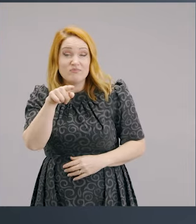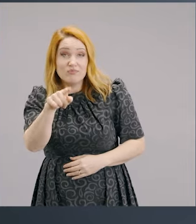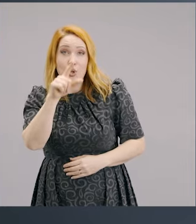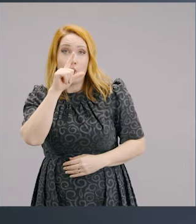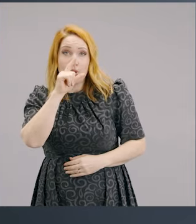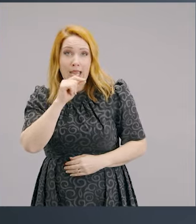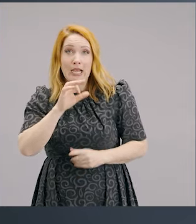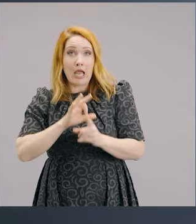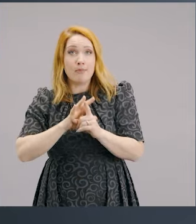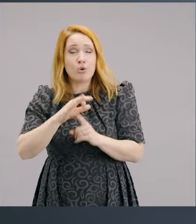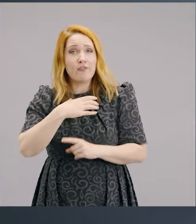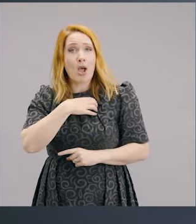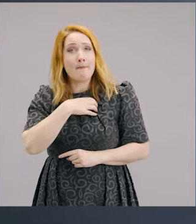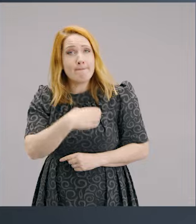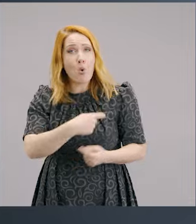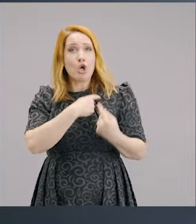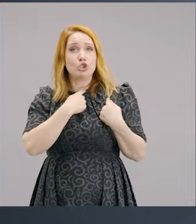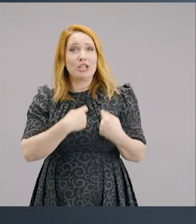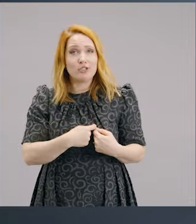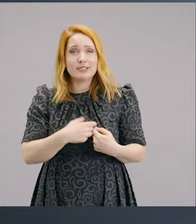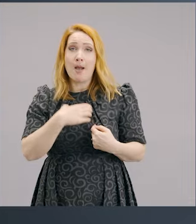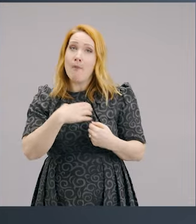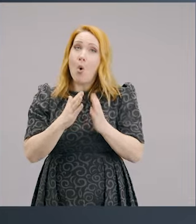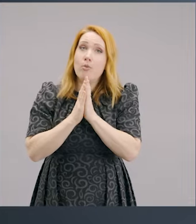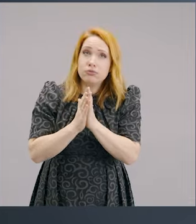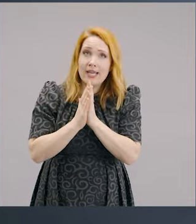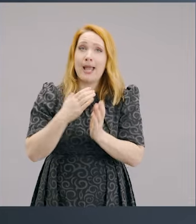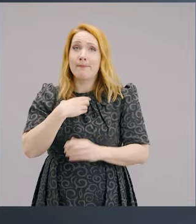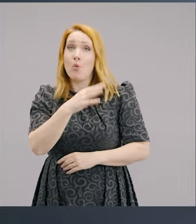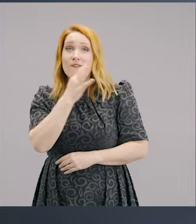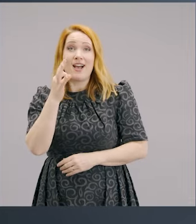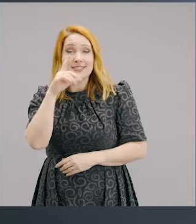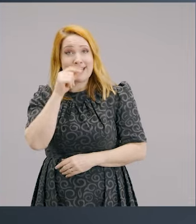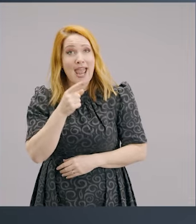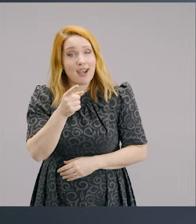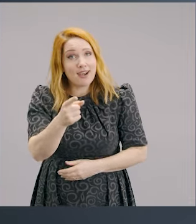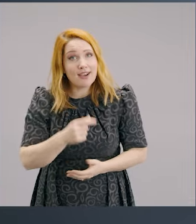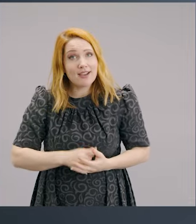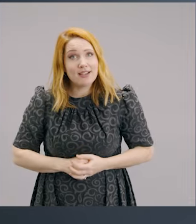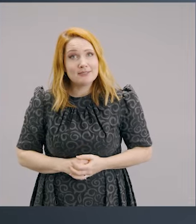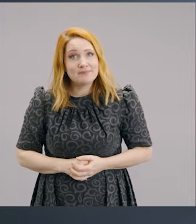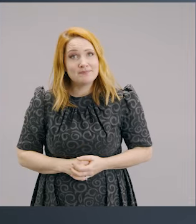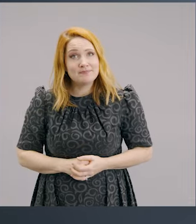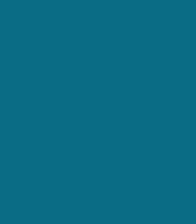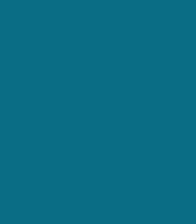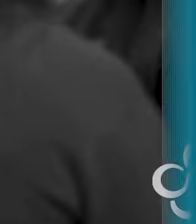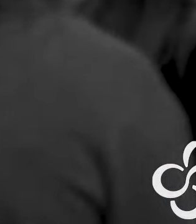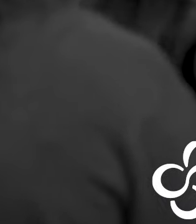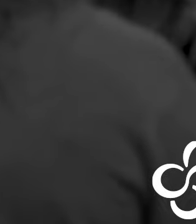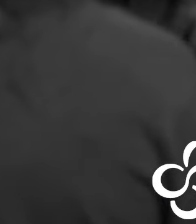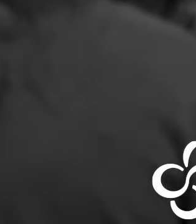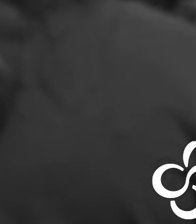place for it to be. So can we increase being generous, being prayerful and being people that fast?